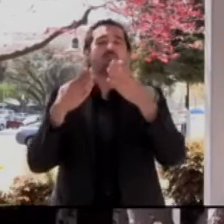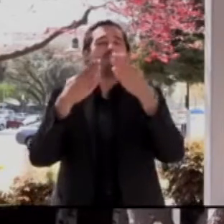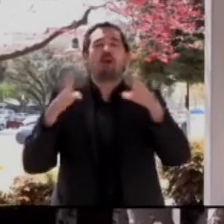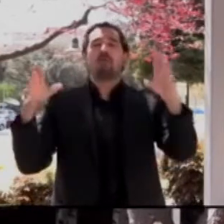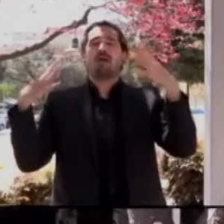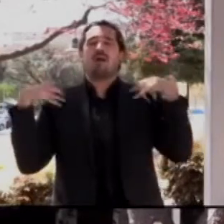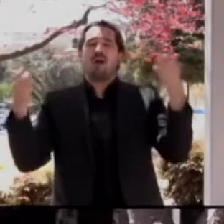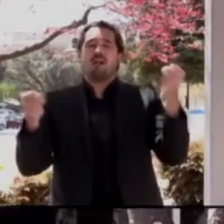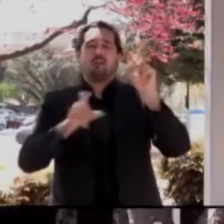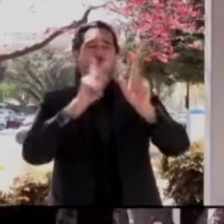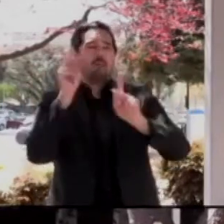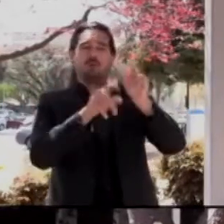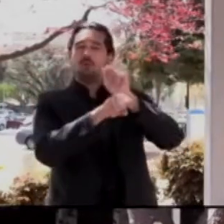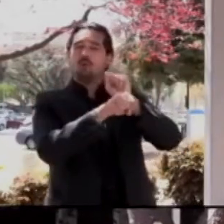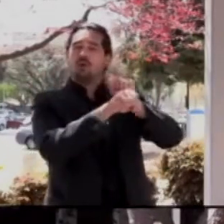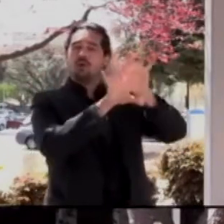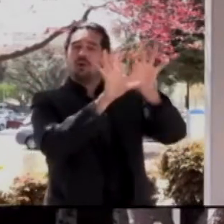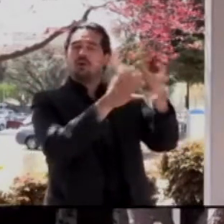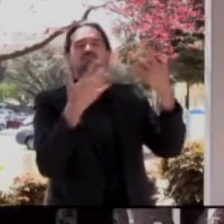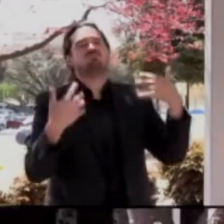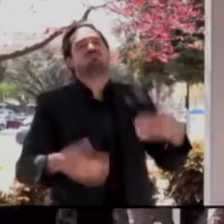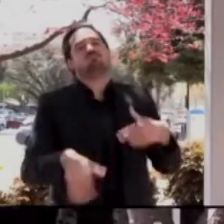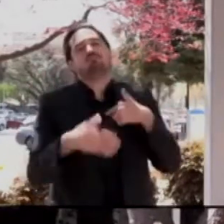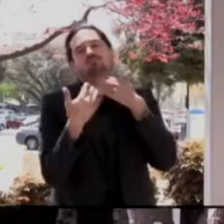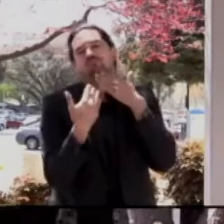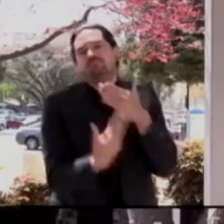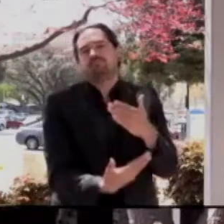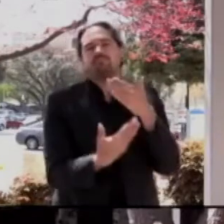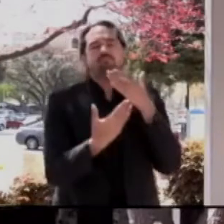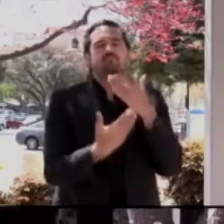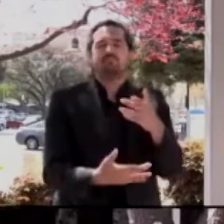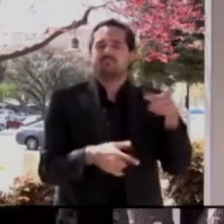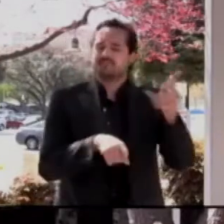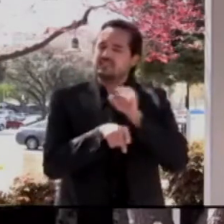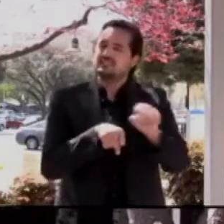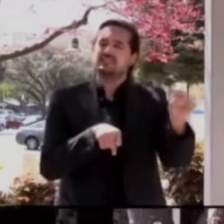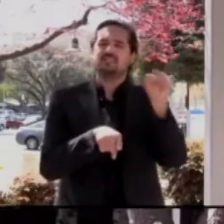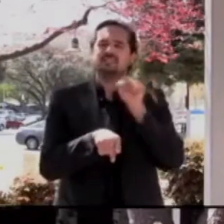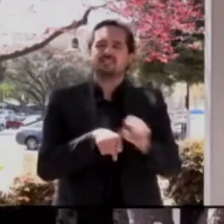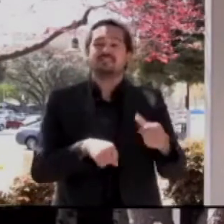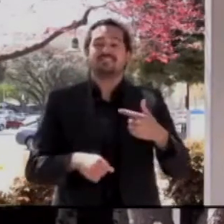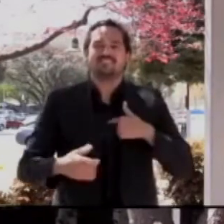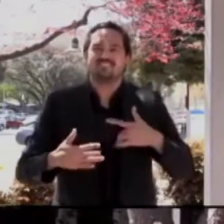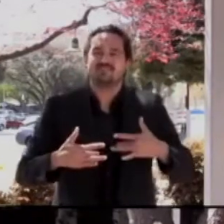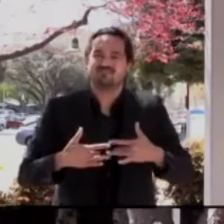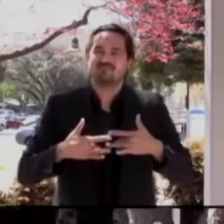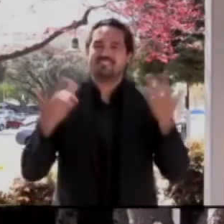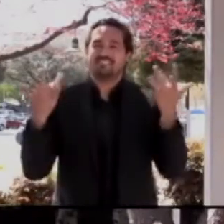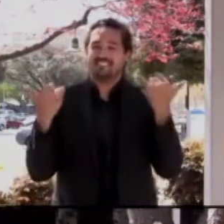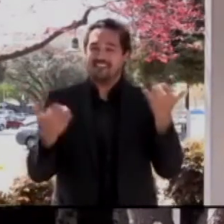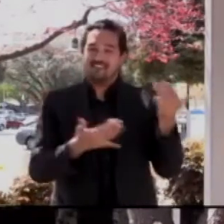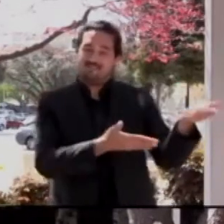partners. Now with that, it gives me great pleasure to introduce one of my colleagues, Supervisor Otto Lee.